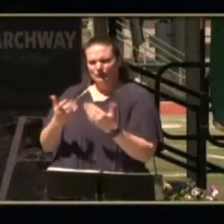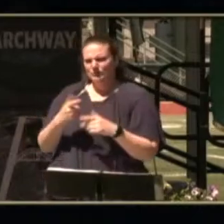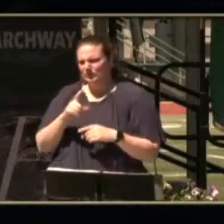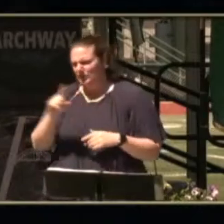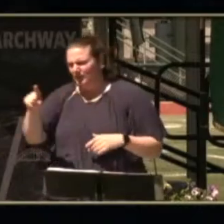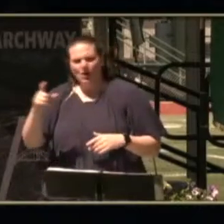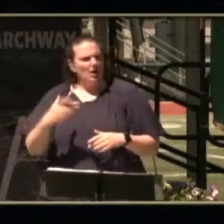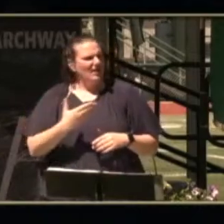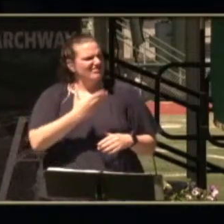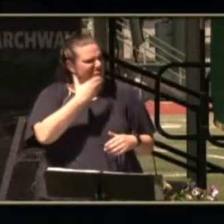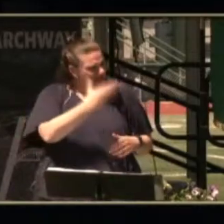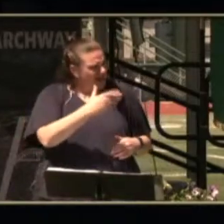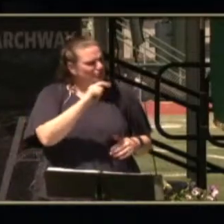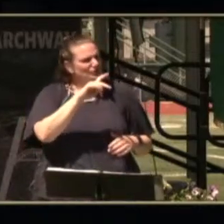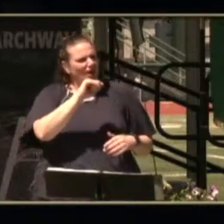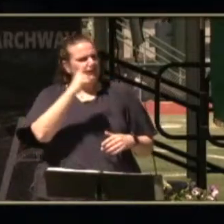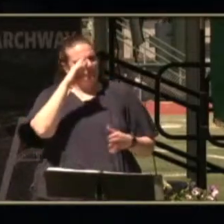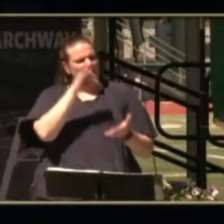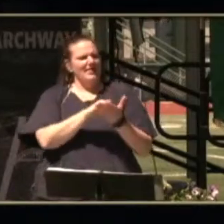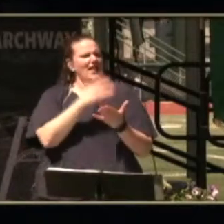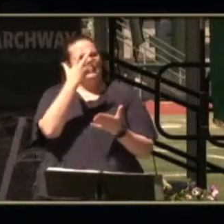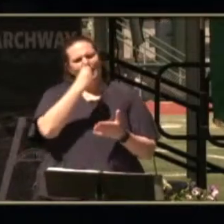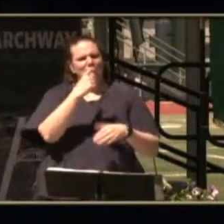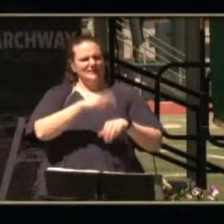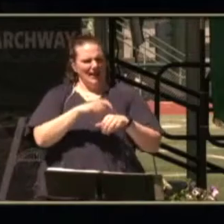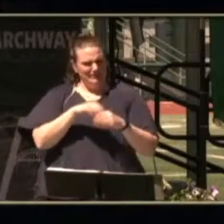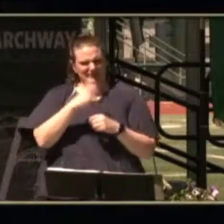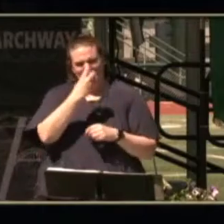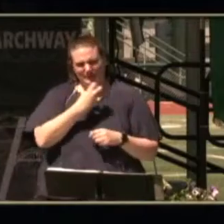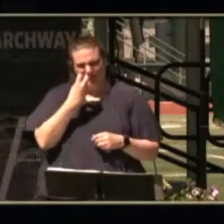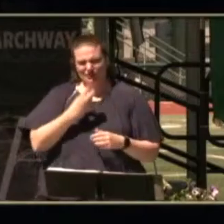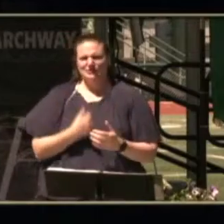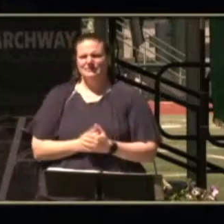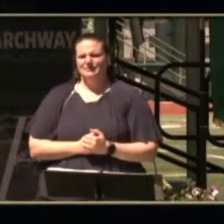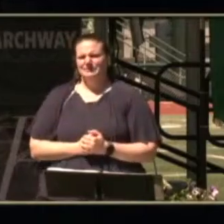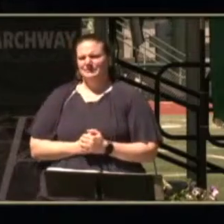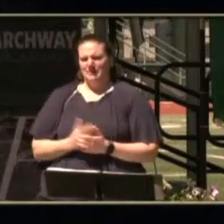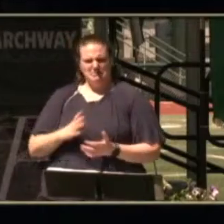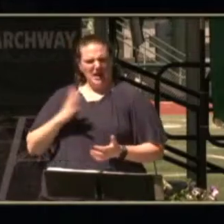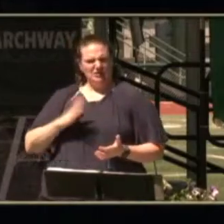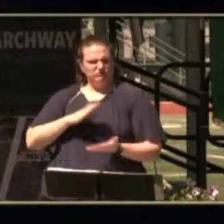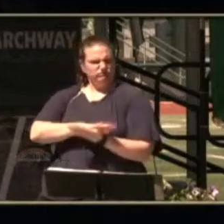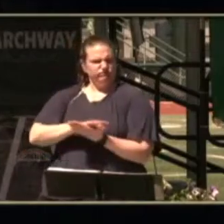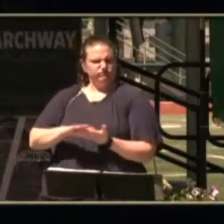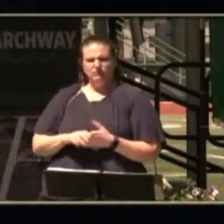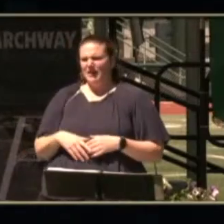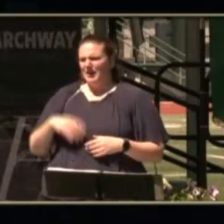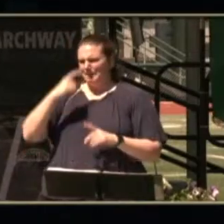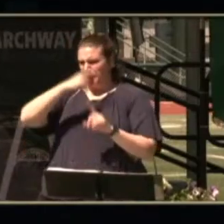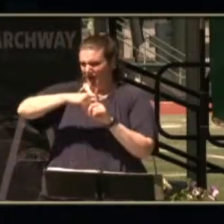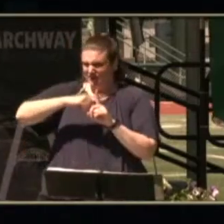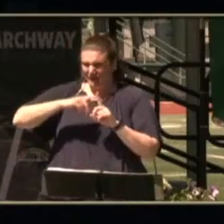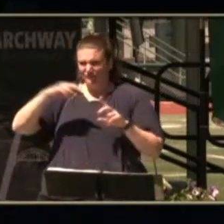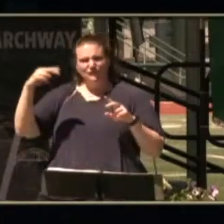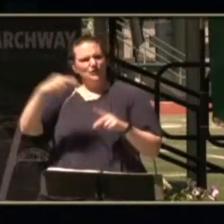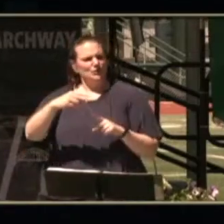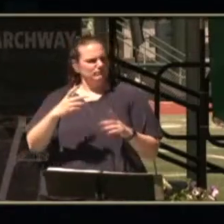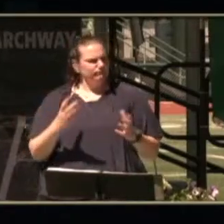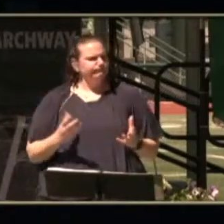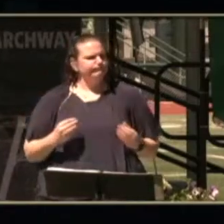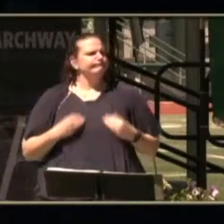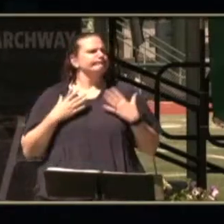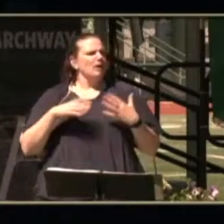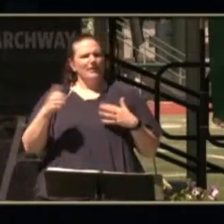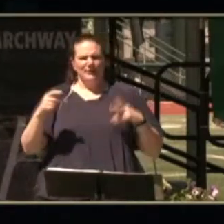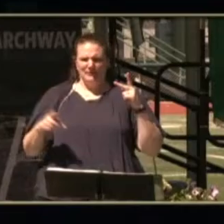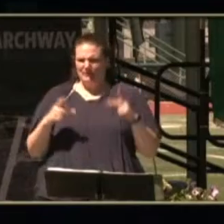way to say thank you tanya for that lovely time in speech his general positive view of the world uplifts other and just like